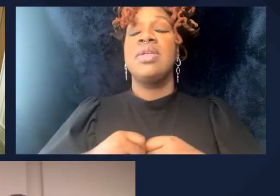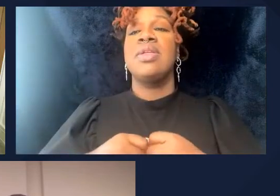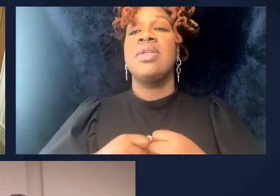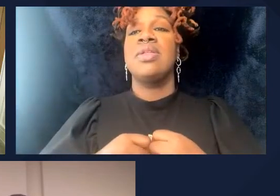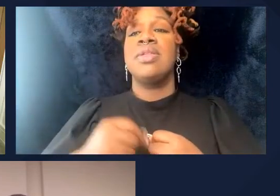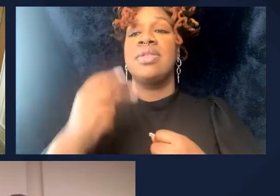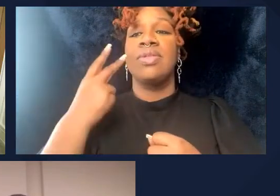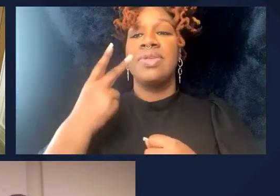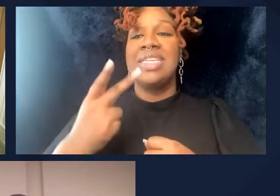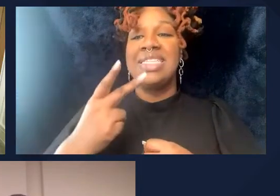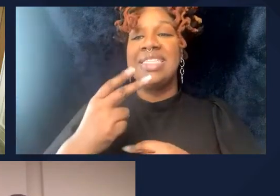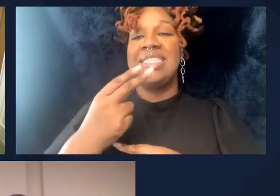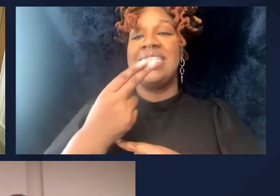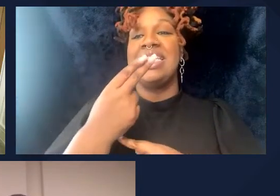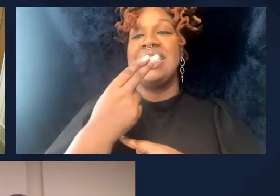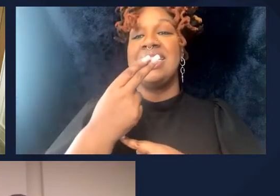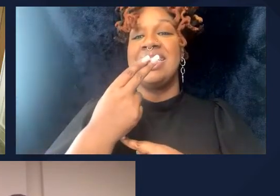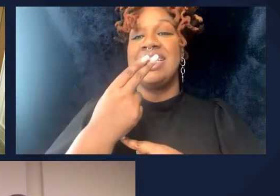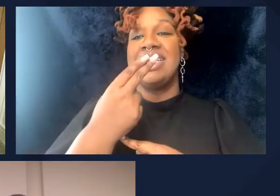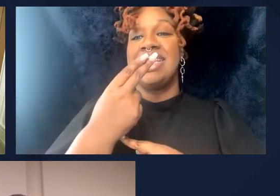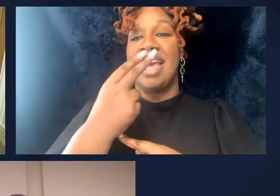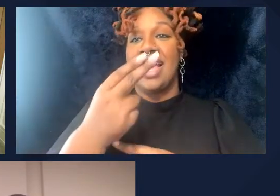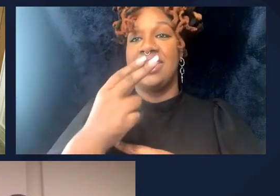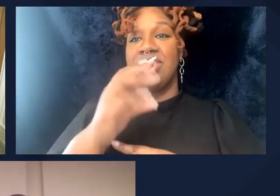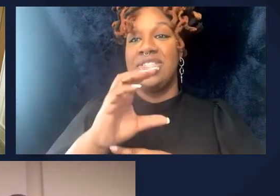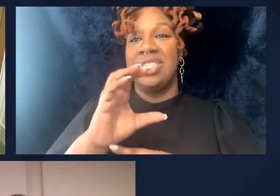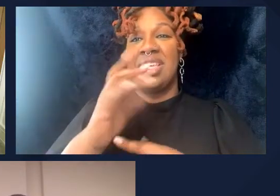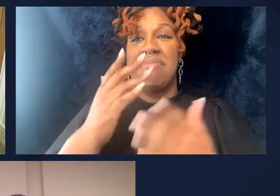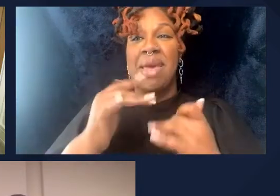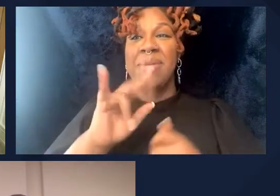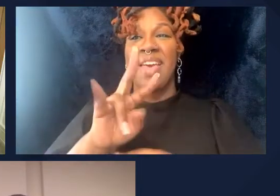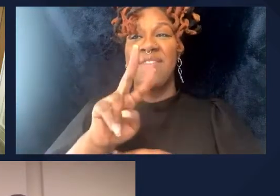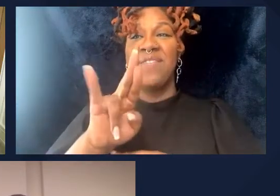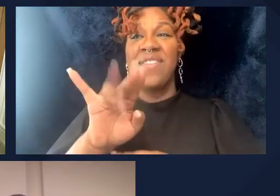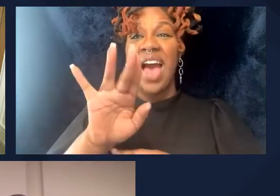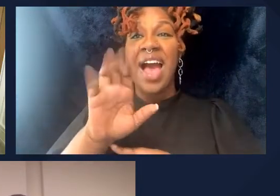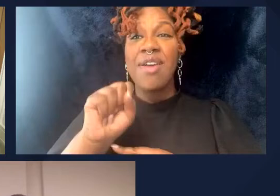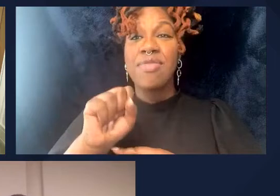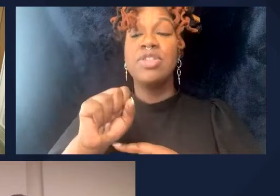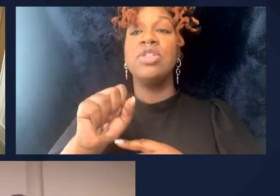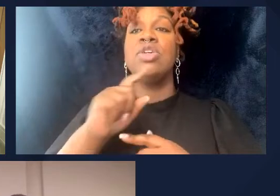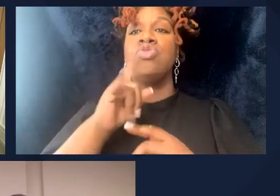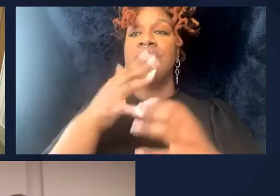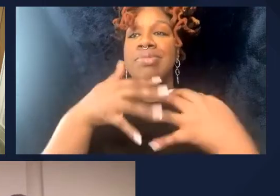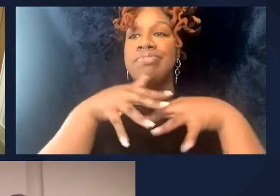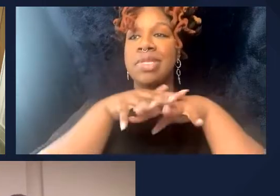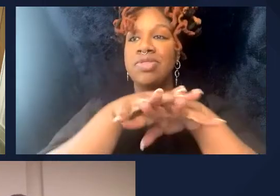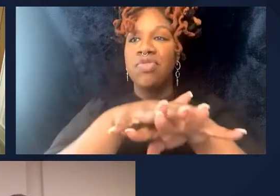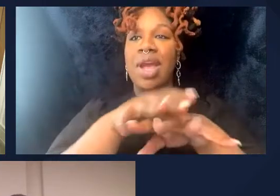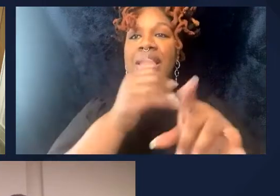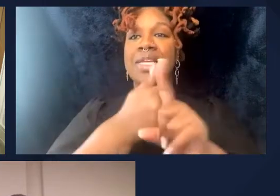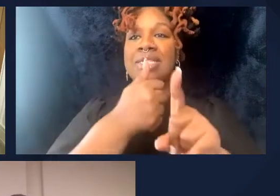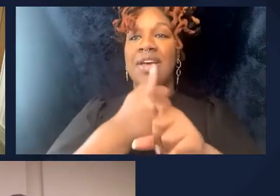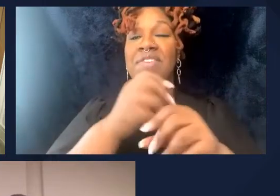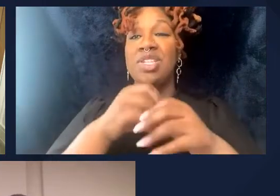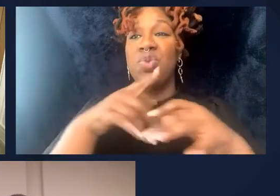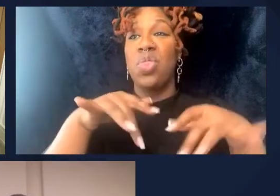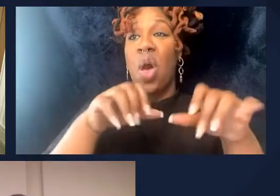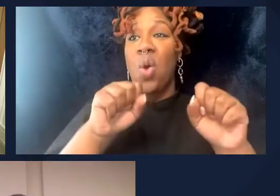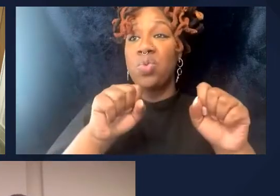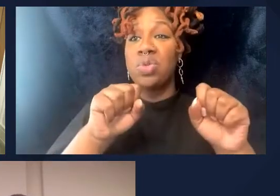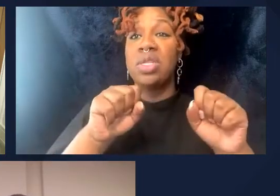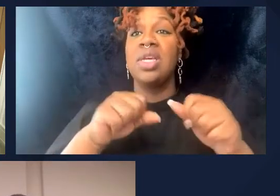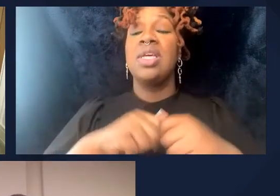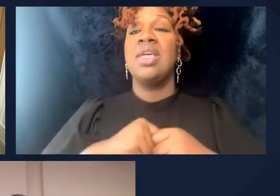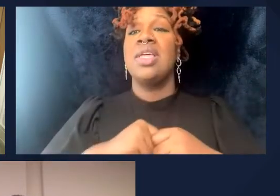HCC. I think because maybe this virus does integrate itself into the host genome, it has high oncogenic